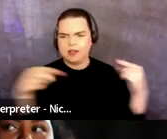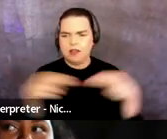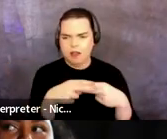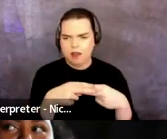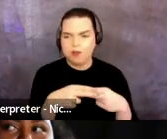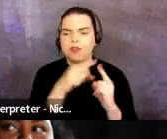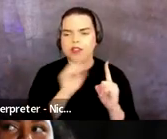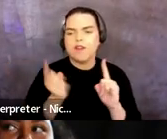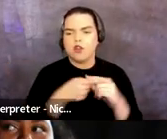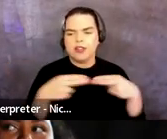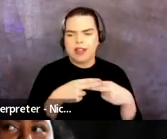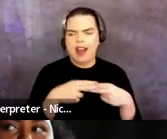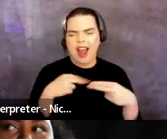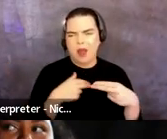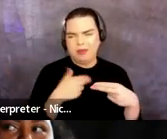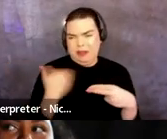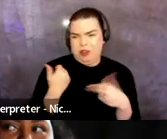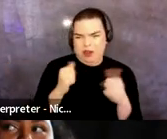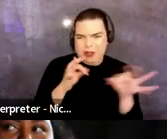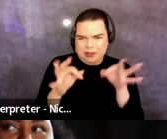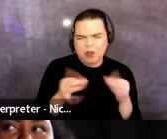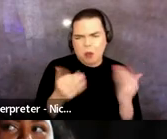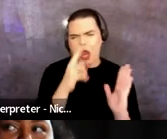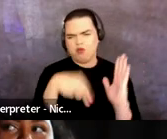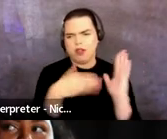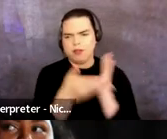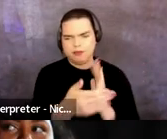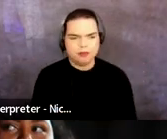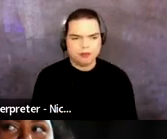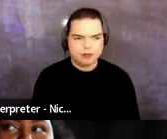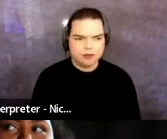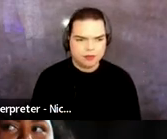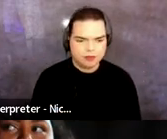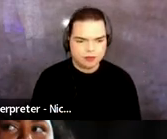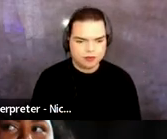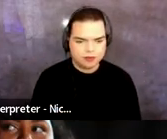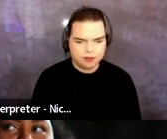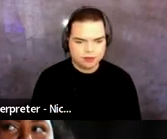the first slide I was talking through. And how great do all of our grantees look.